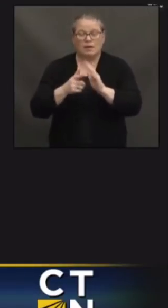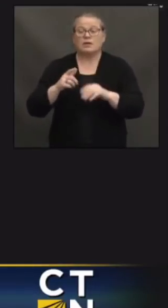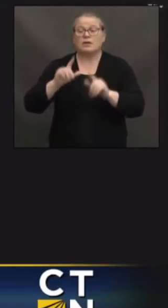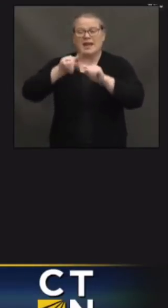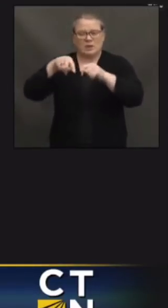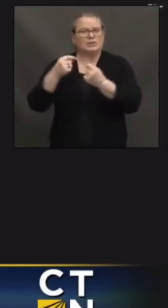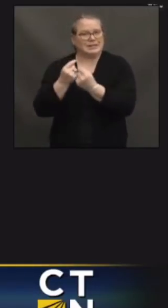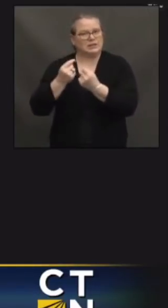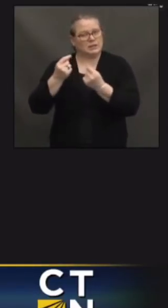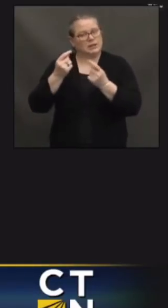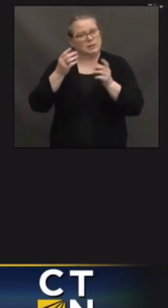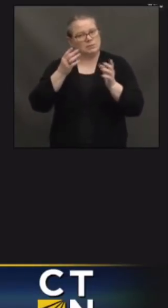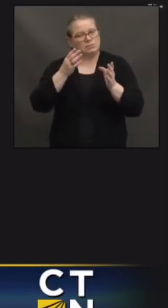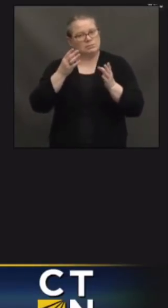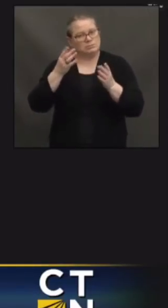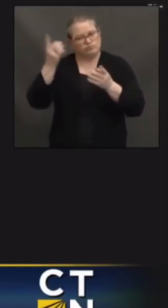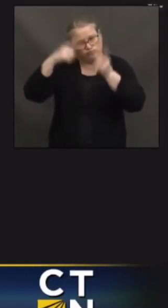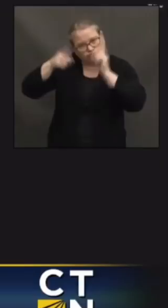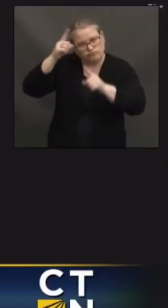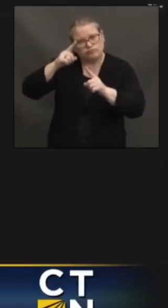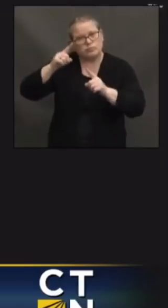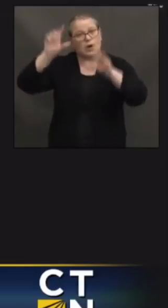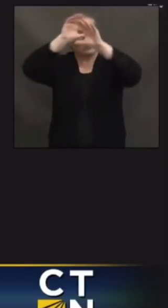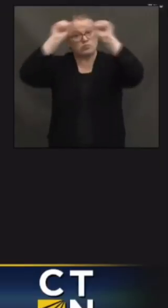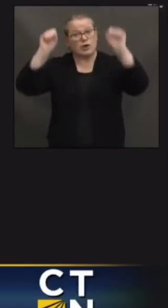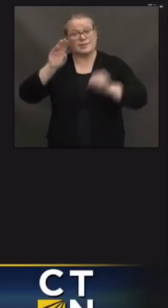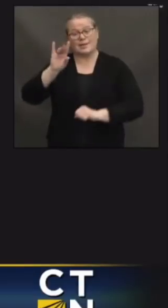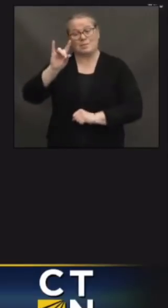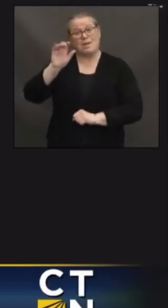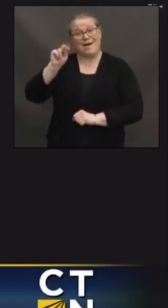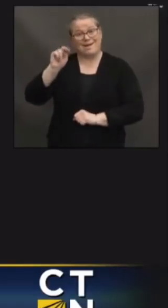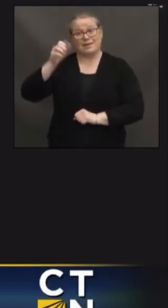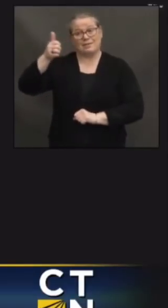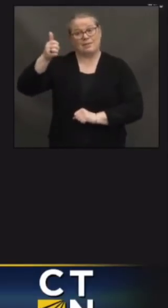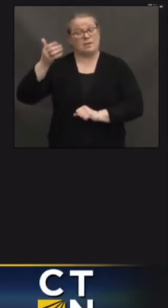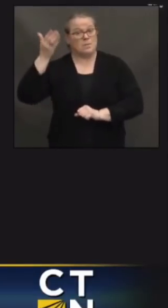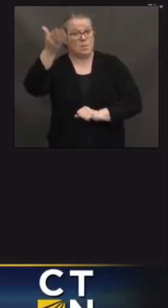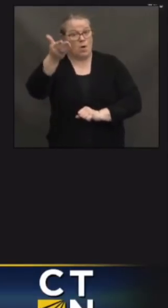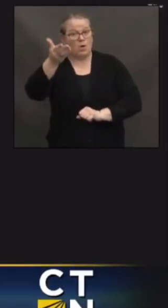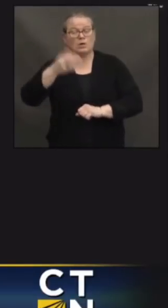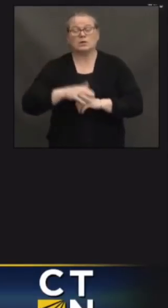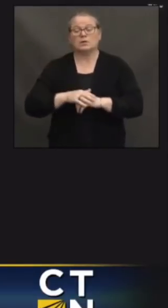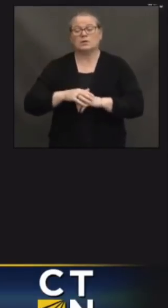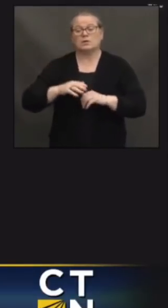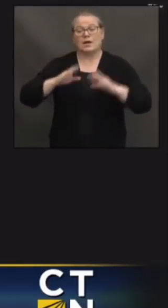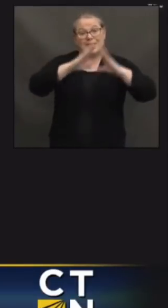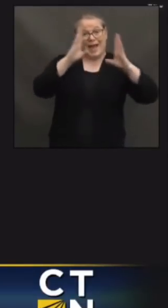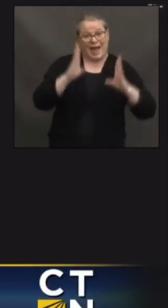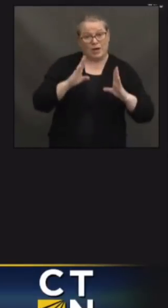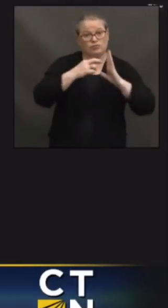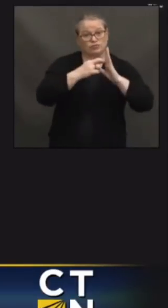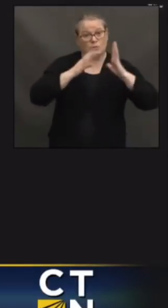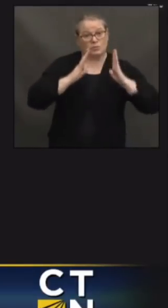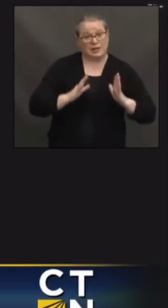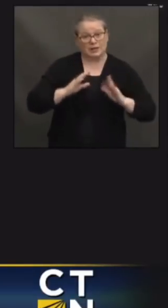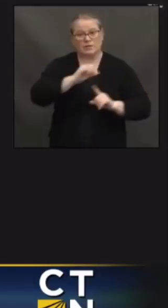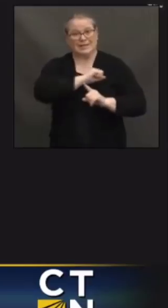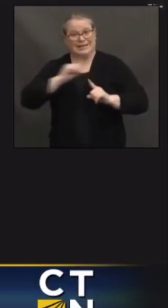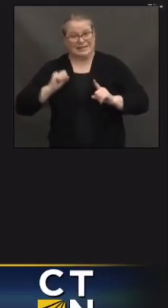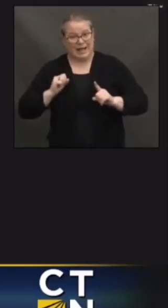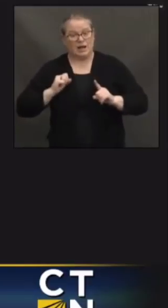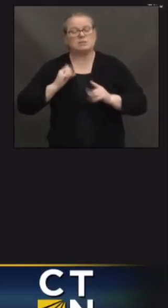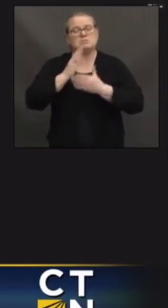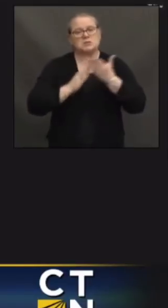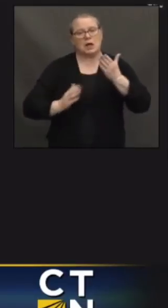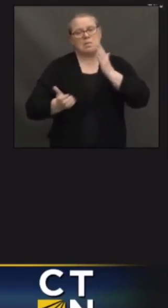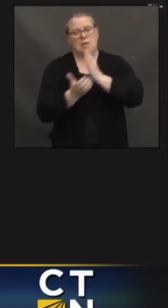proposed this package. We made amendments in the Senate and the House. But by and large, this is the plan